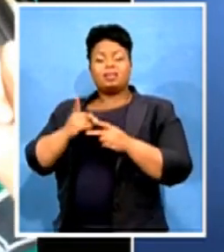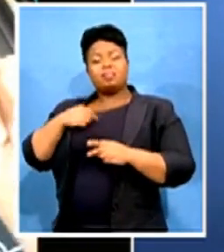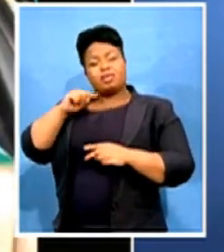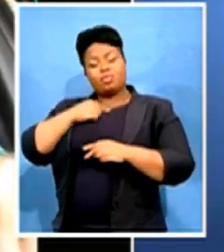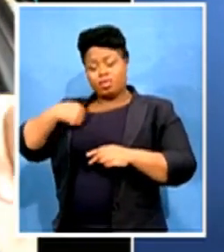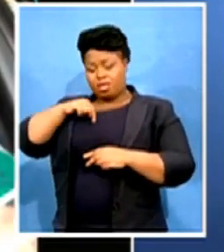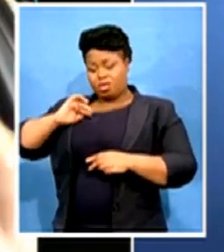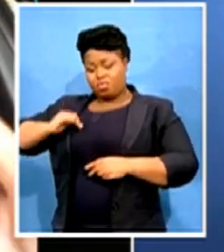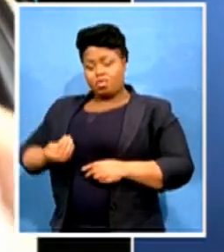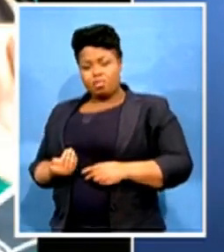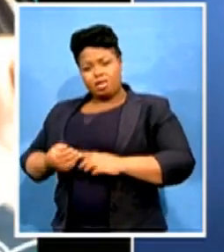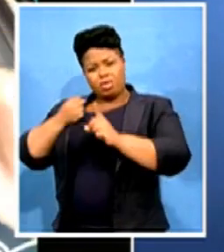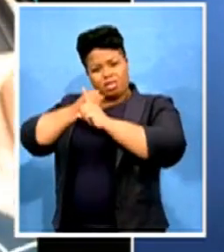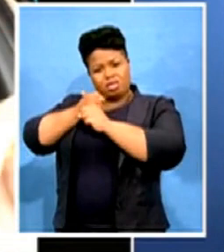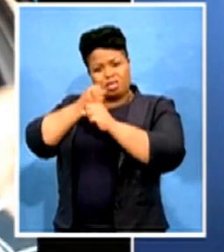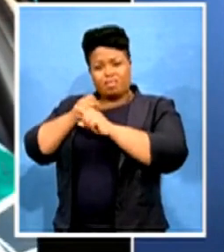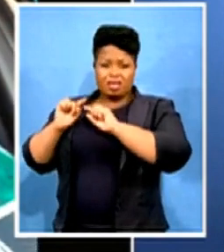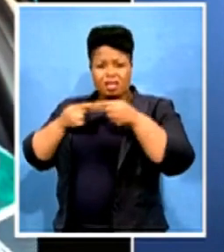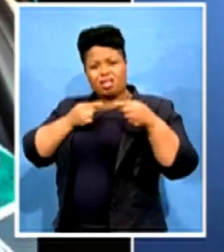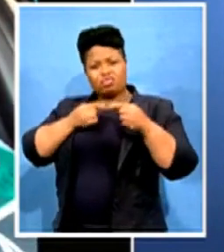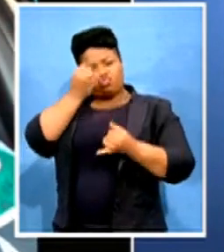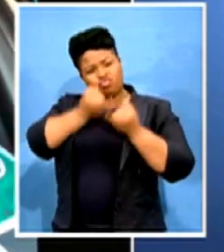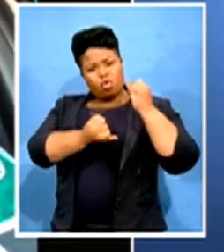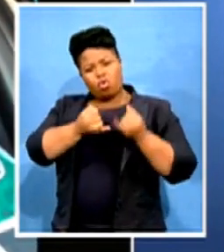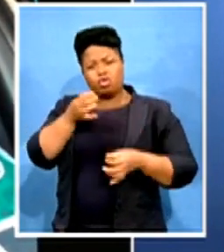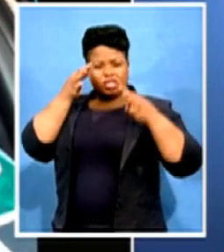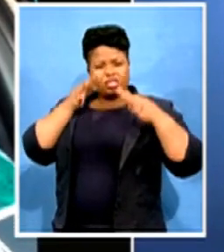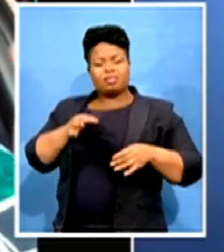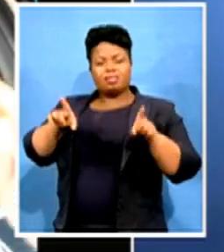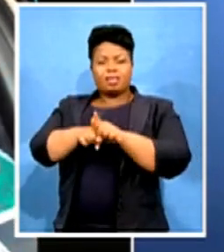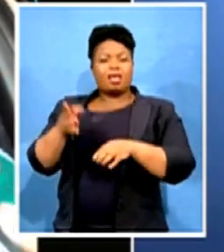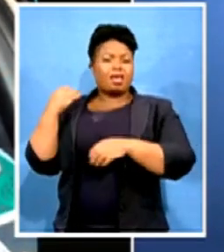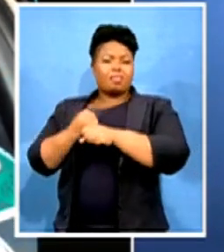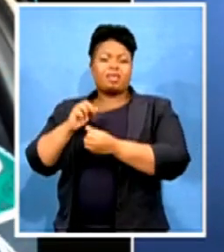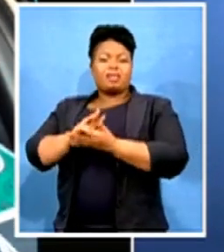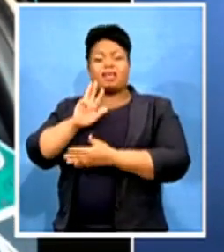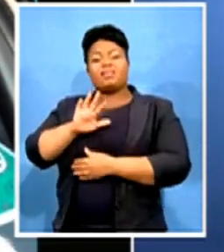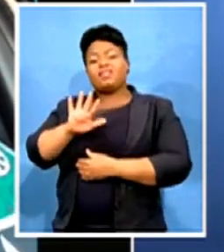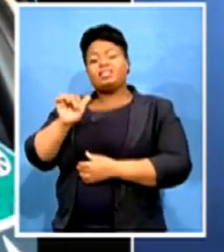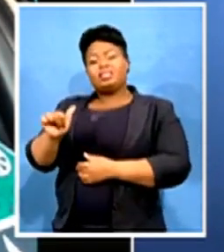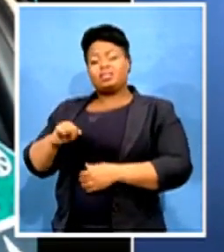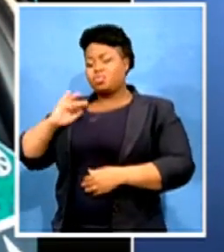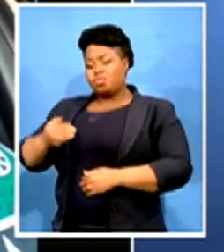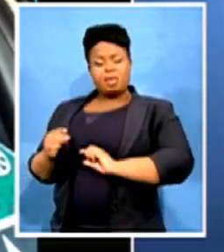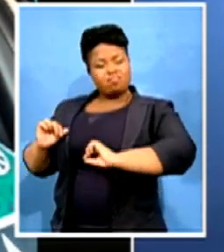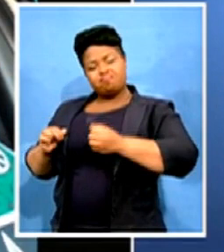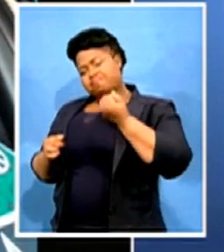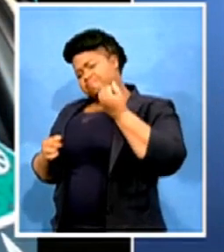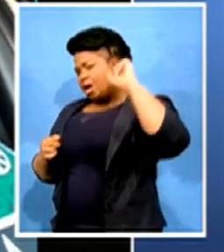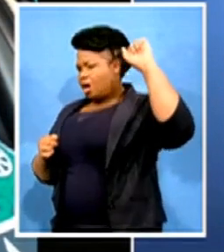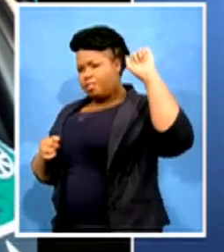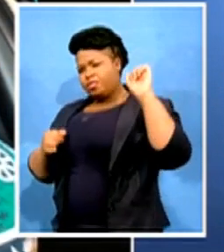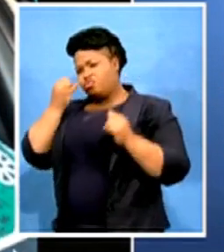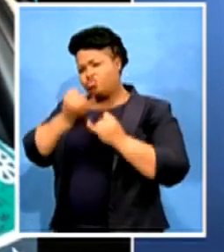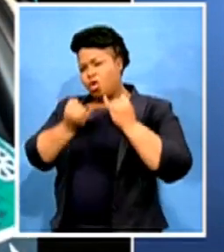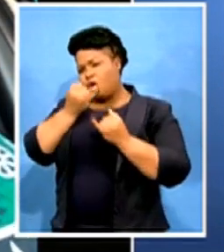Even in 1956, when women could not agree to the wrongdoings, they stood up without anything they trusted on. But